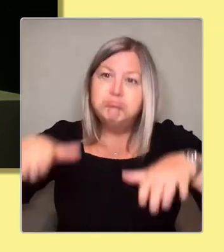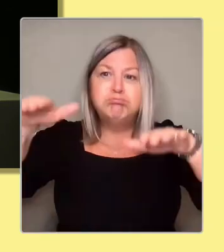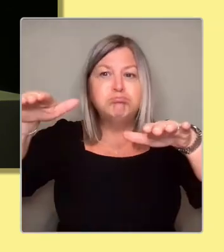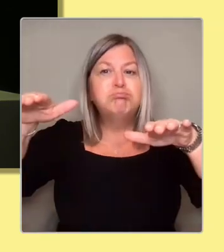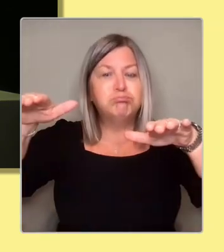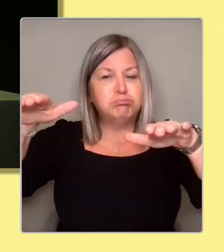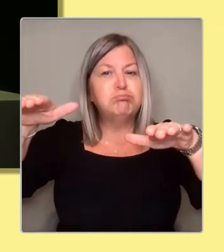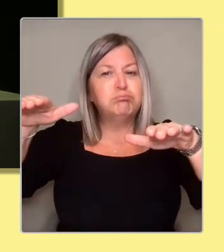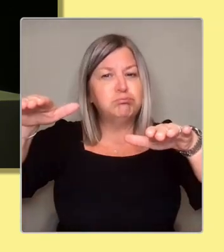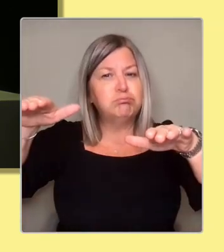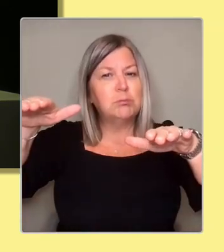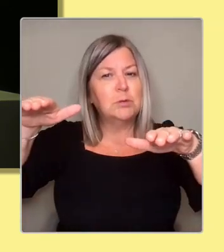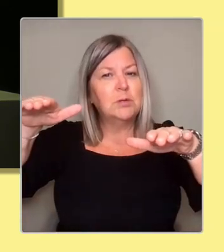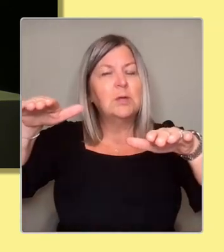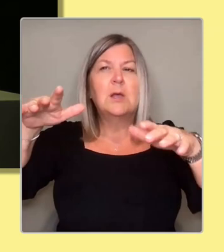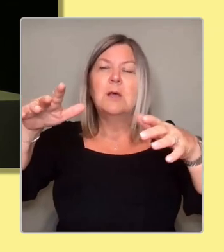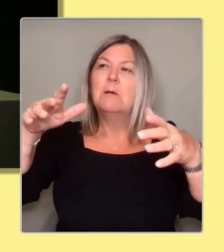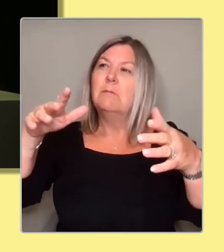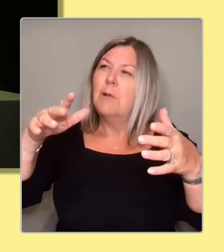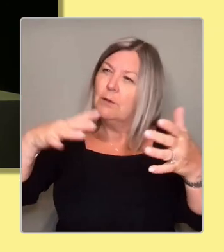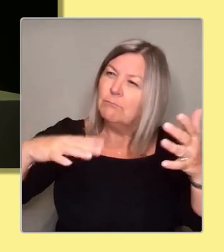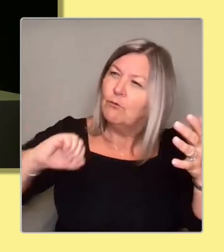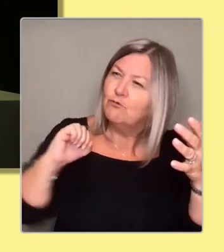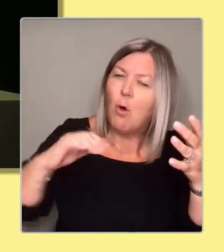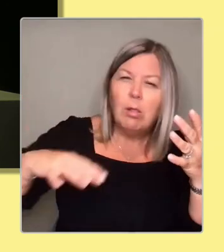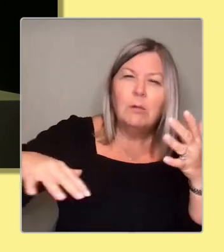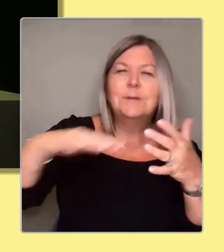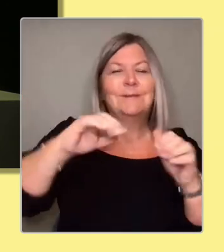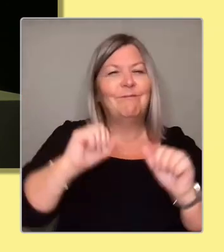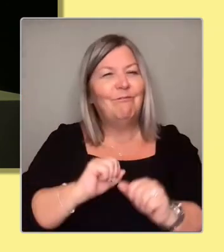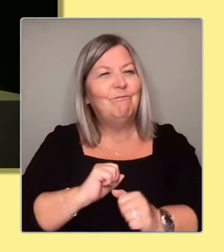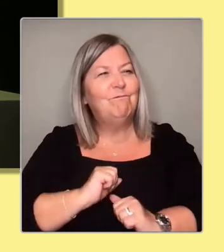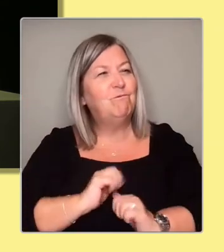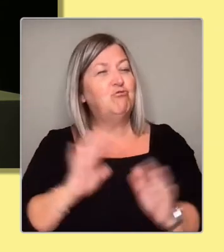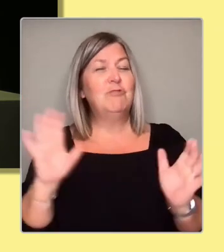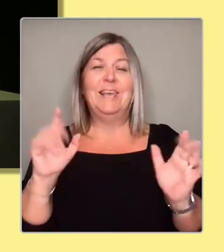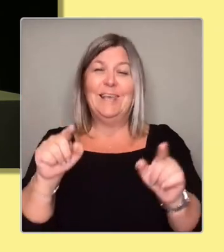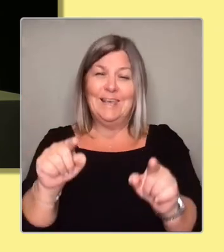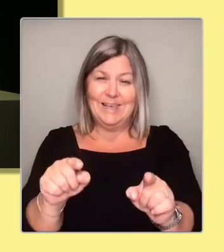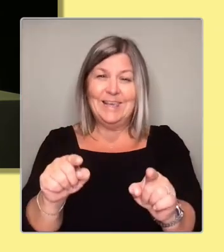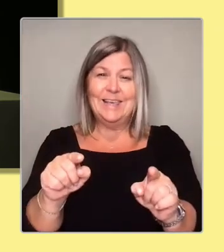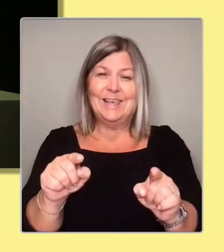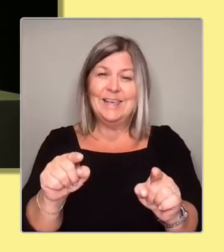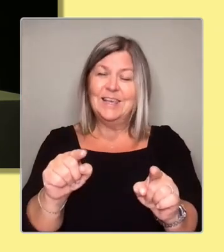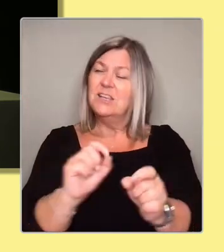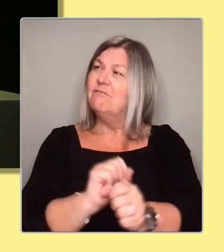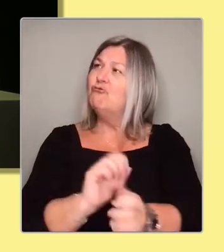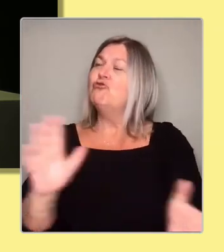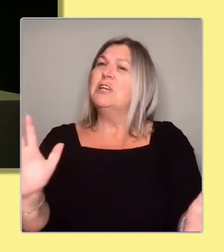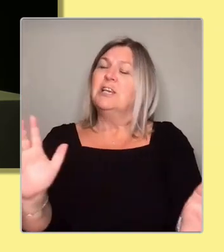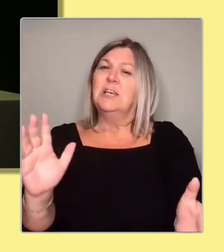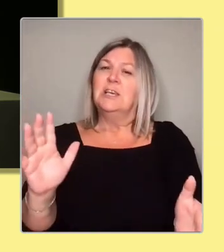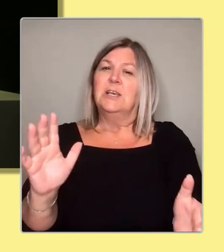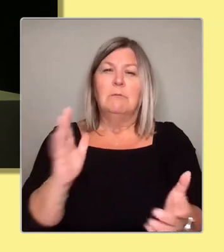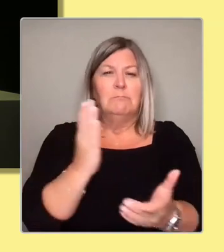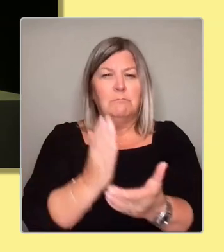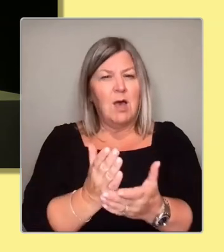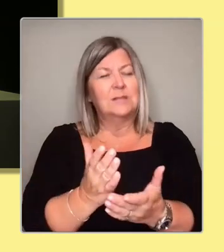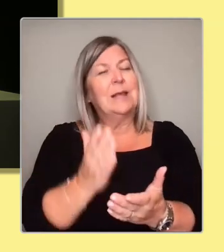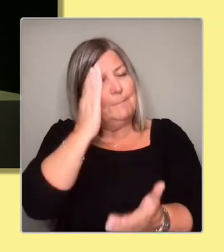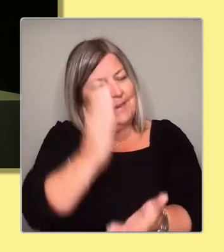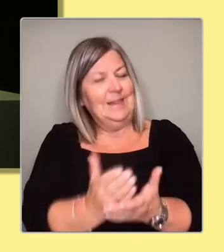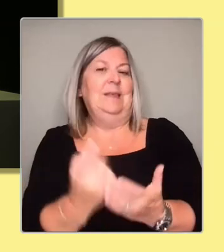free, it's sovereign, and it believes in itself? Because that is our goal.